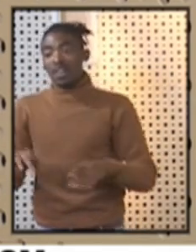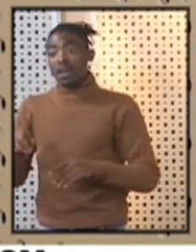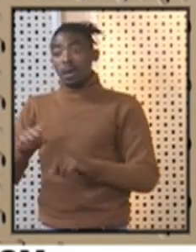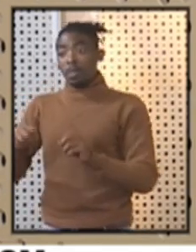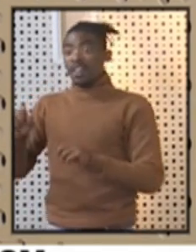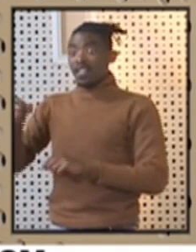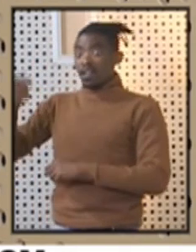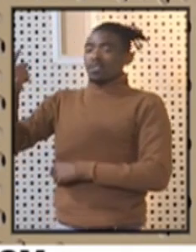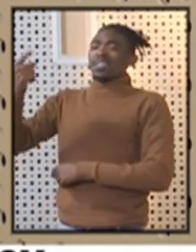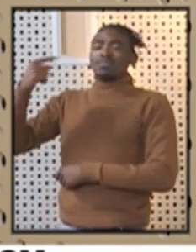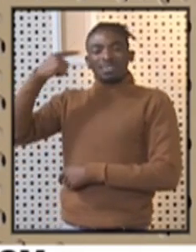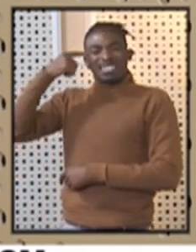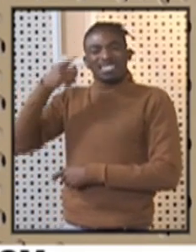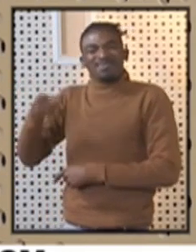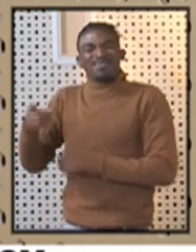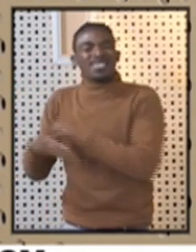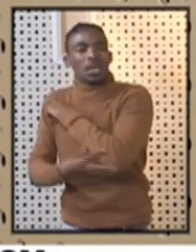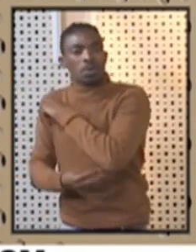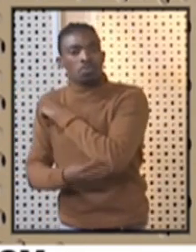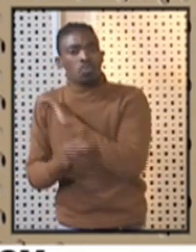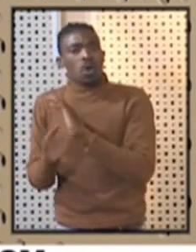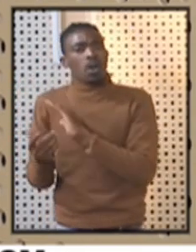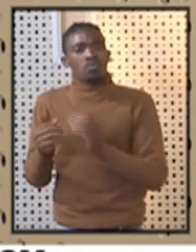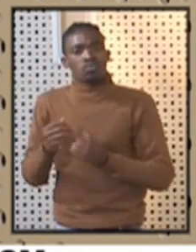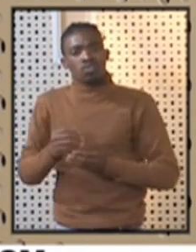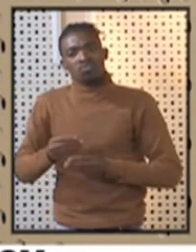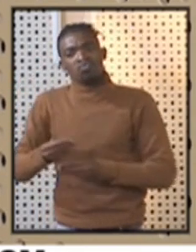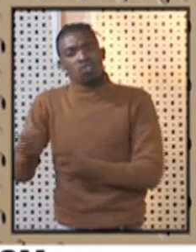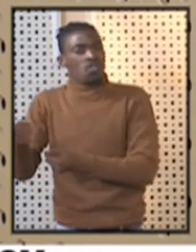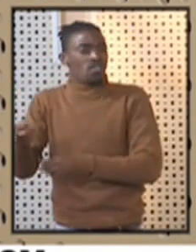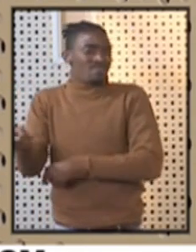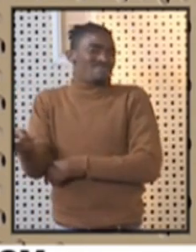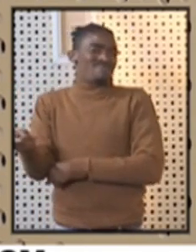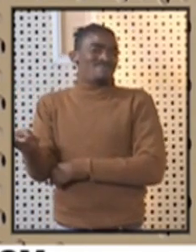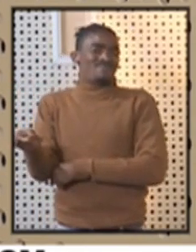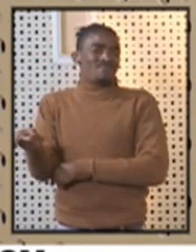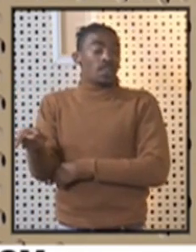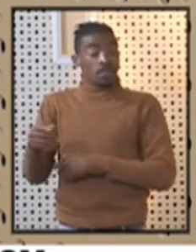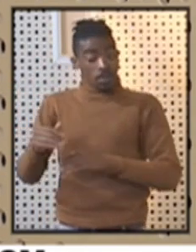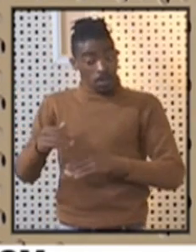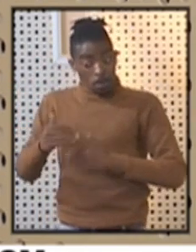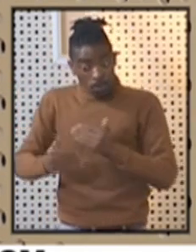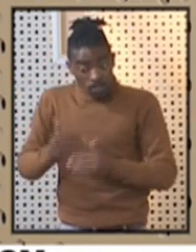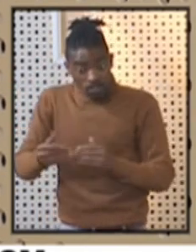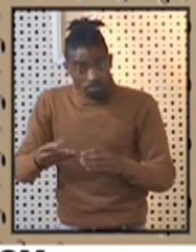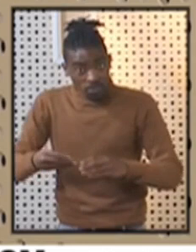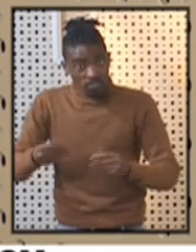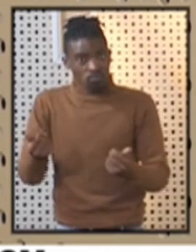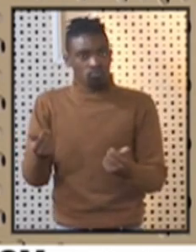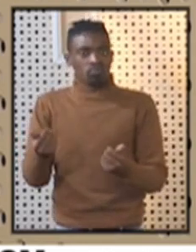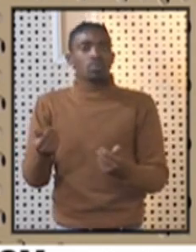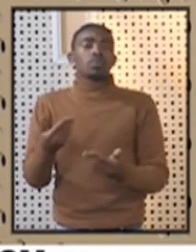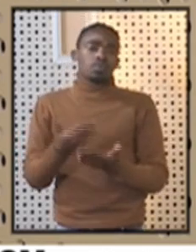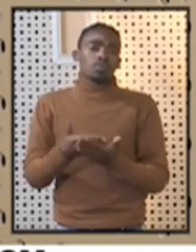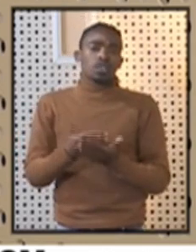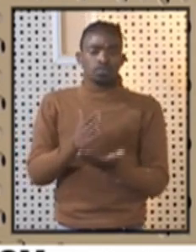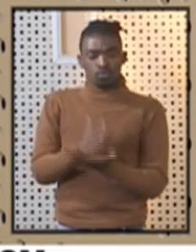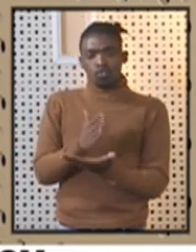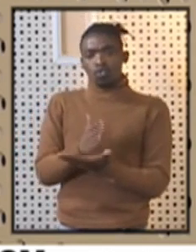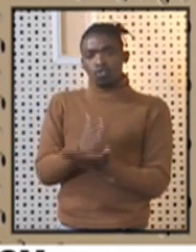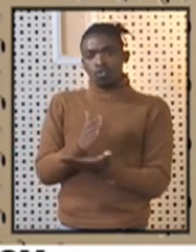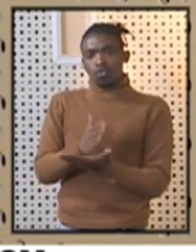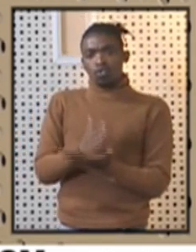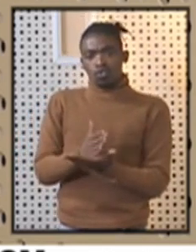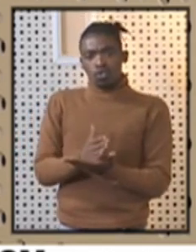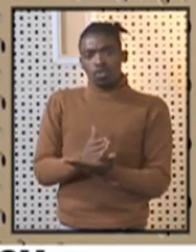say we take in the matter to NCCCC. So once the process has been done, we will assure the people who are, for example, that you're